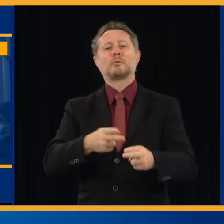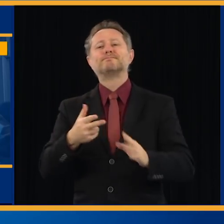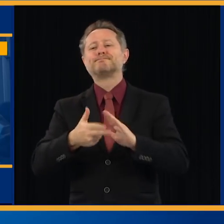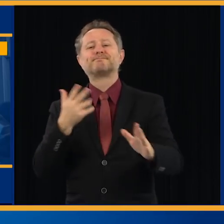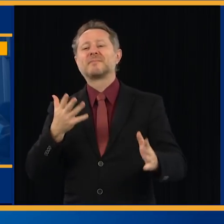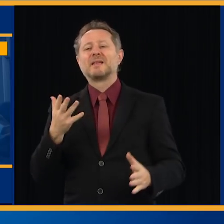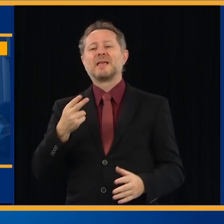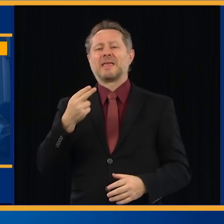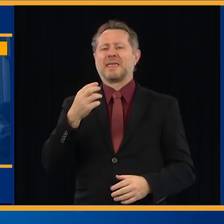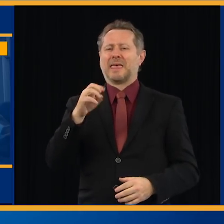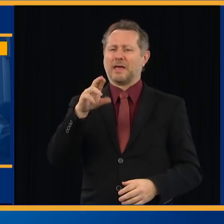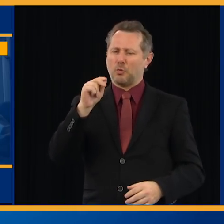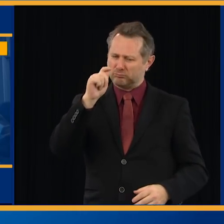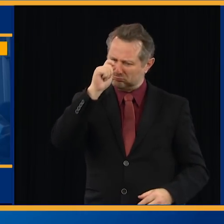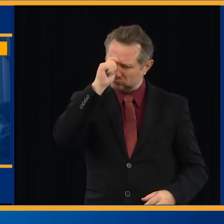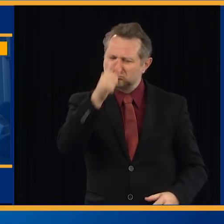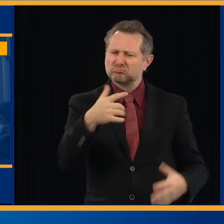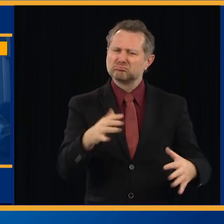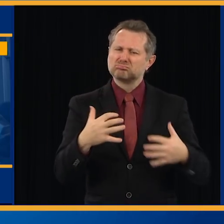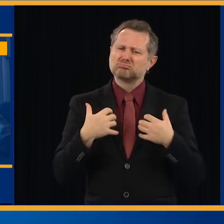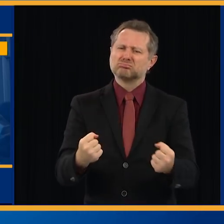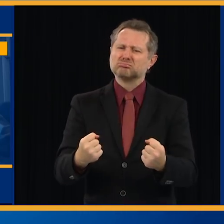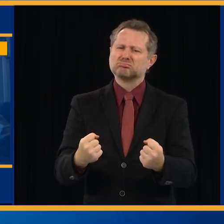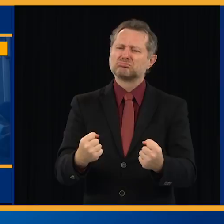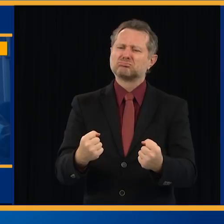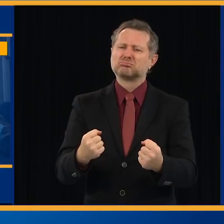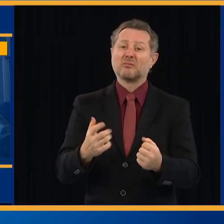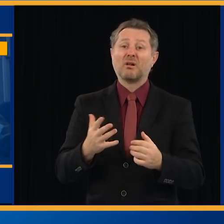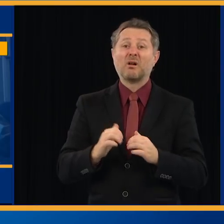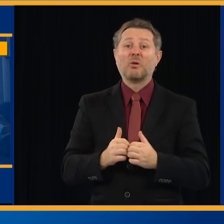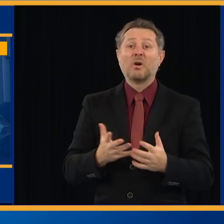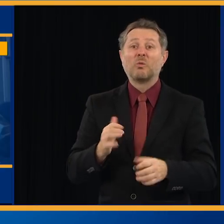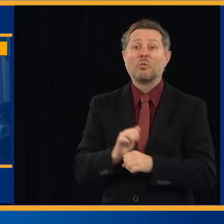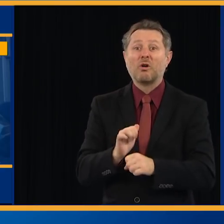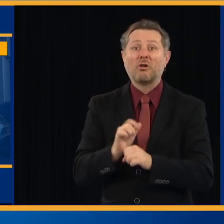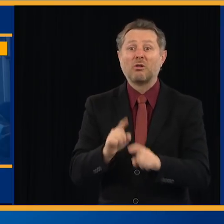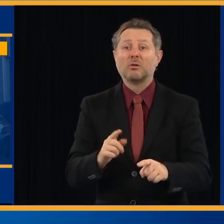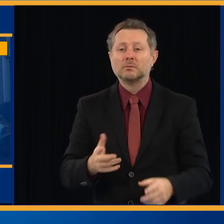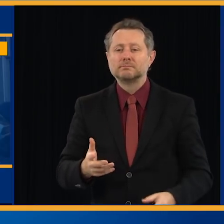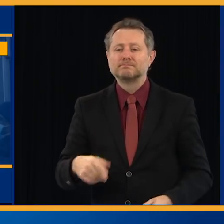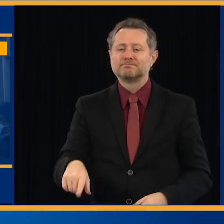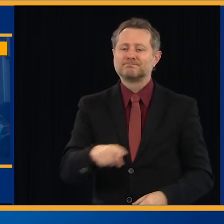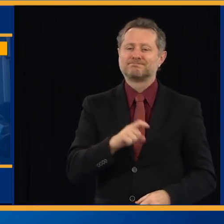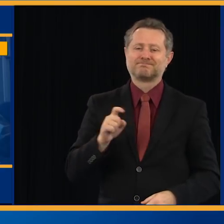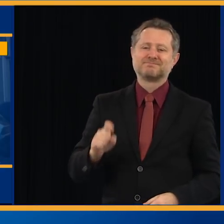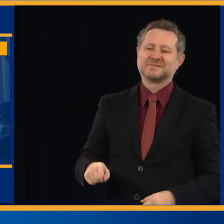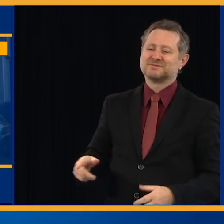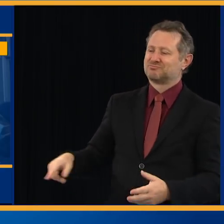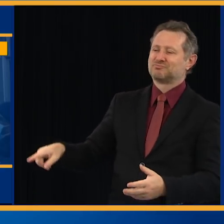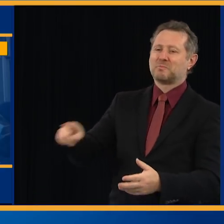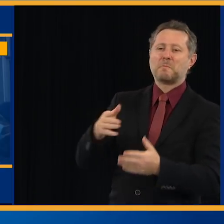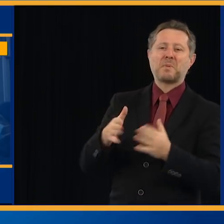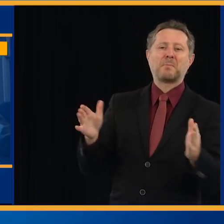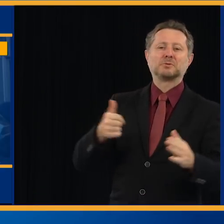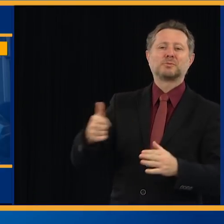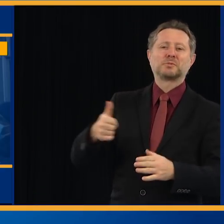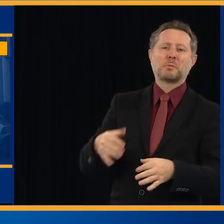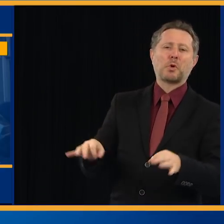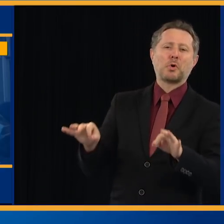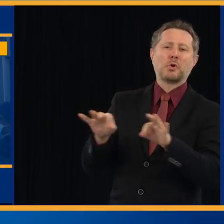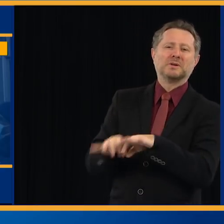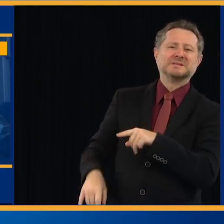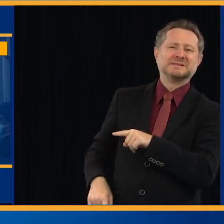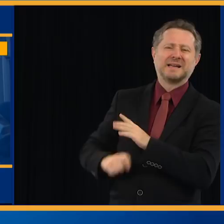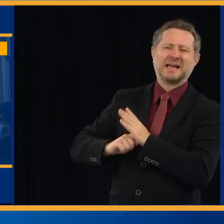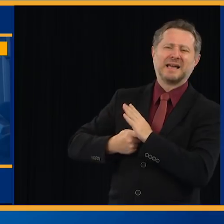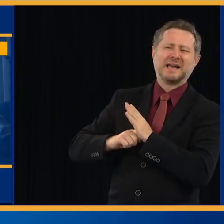essential workers. How do our essential workers get to work? They need the public transit system. It's true in New York City. It's true all across the